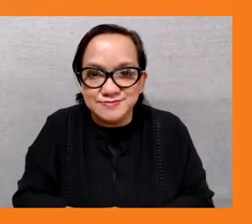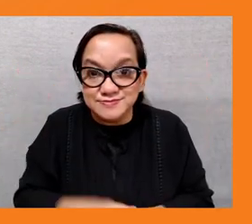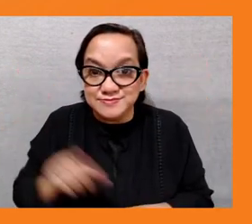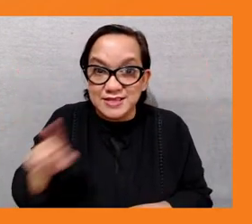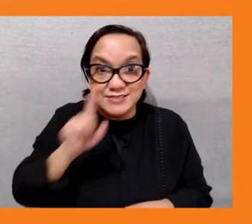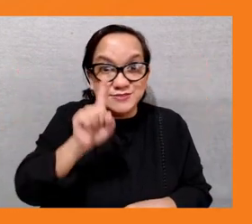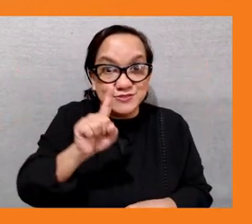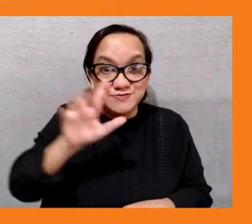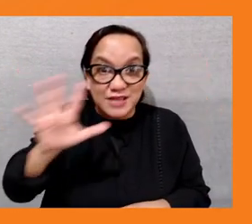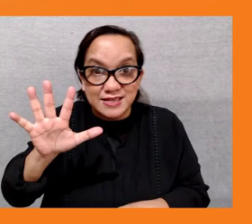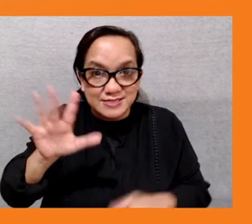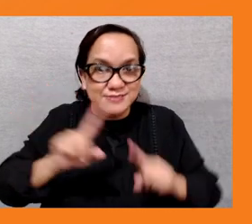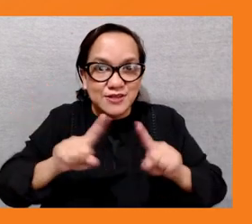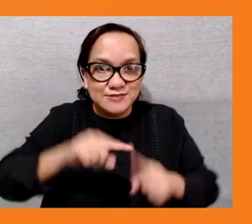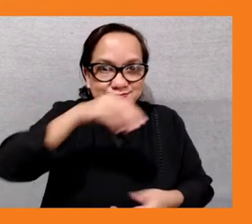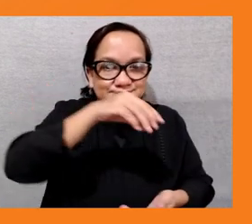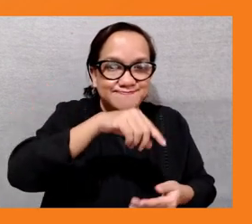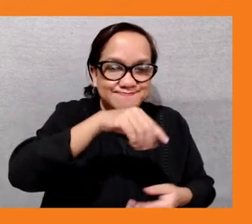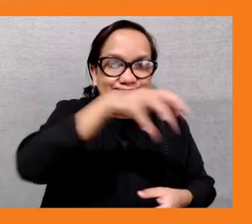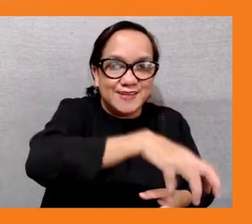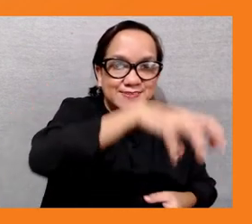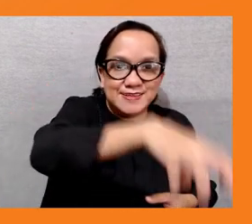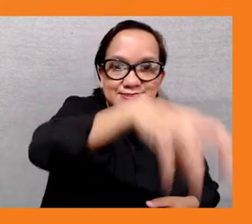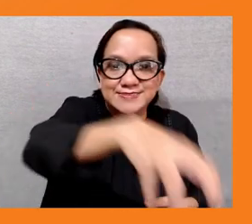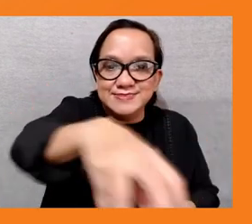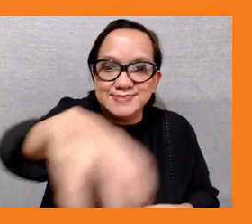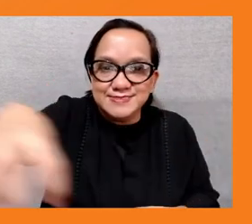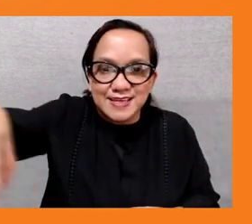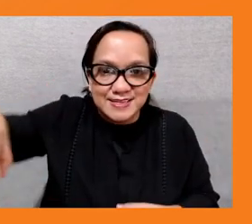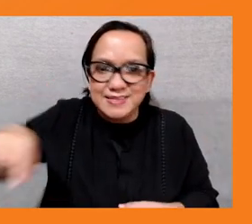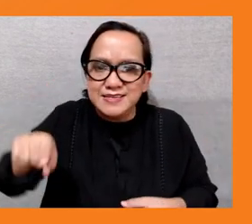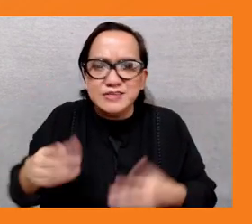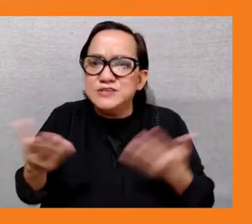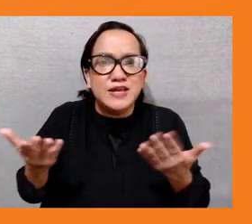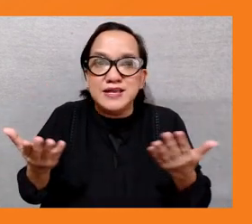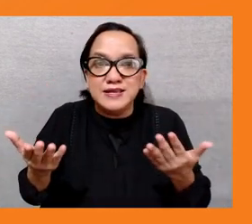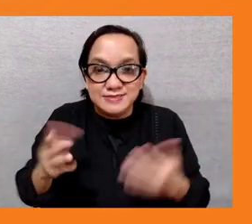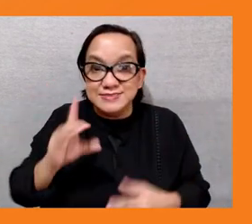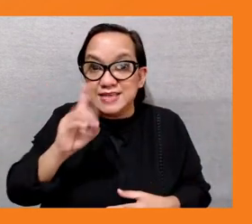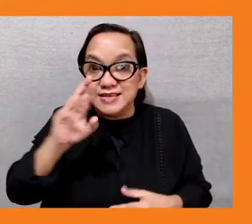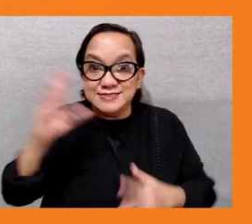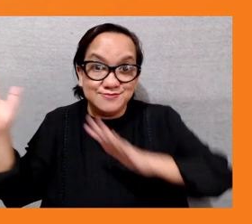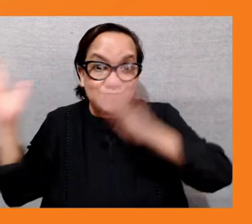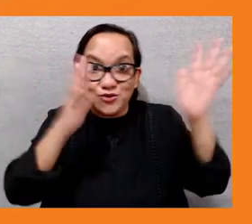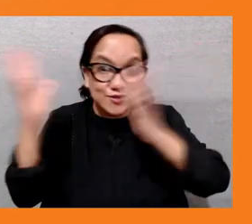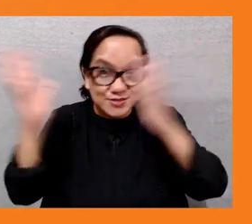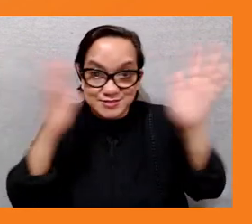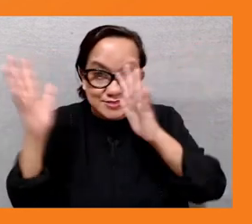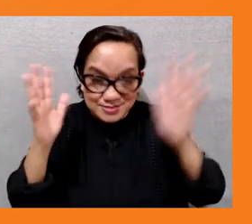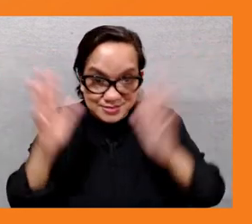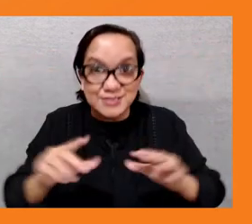csos have implemented the dor and cca in the programs which is great because this will help to